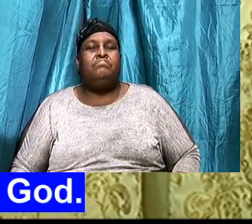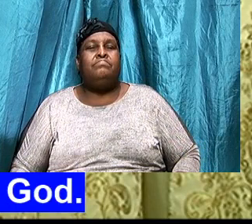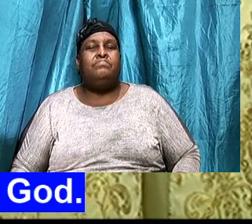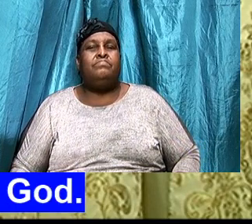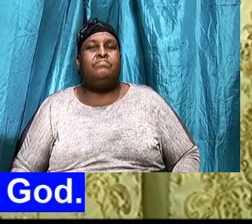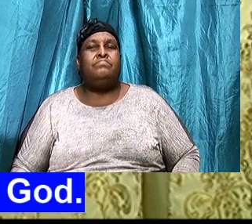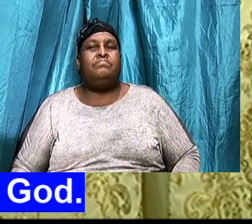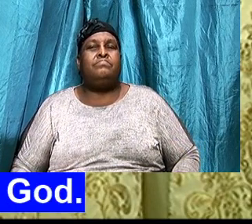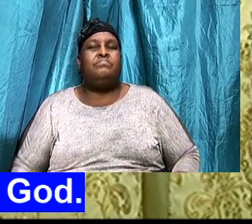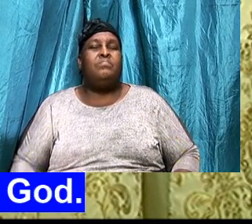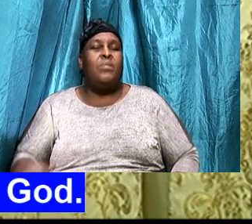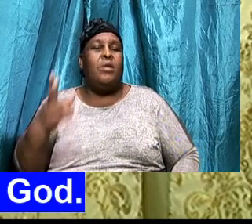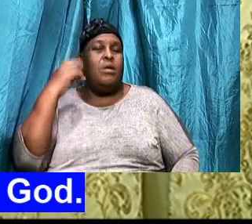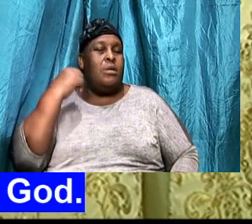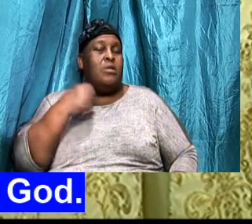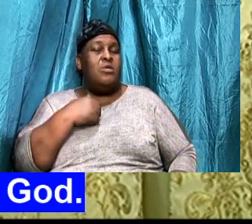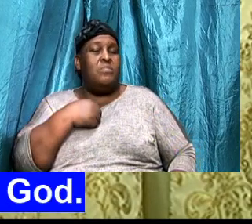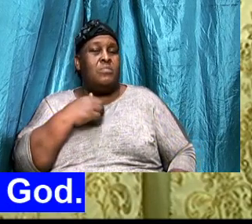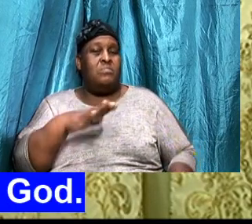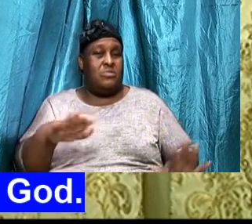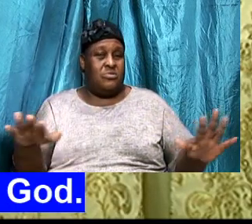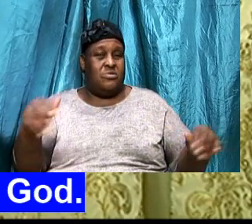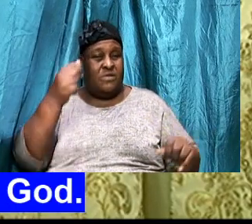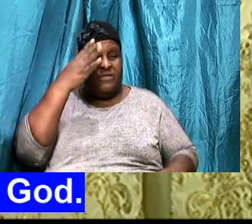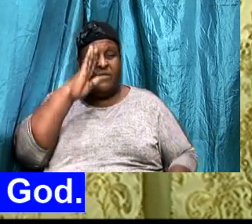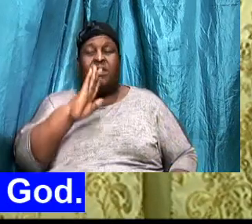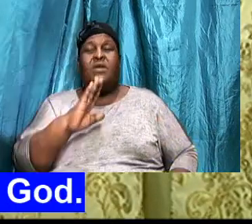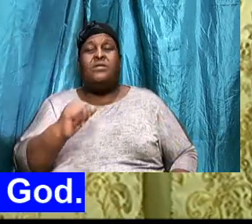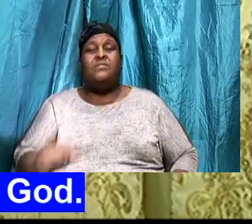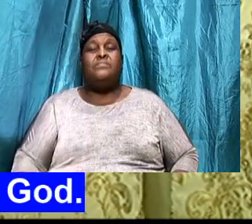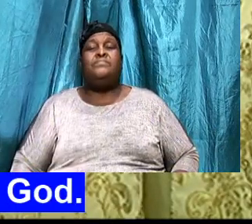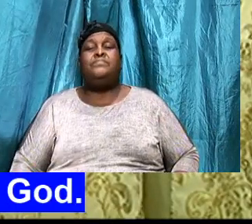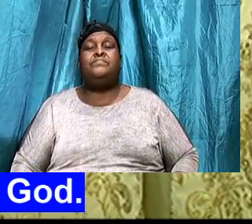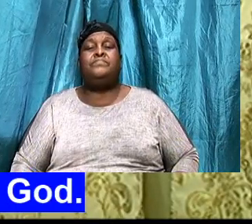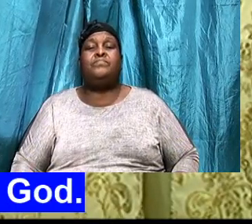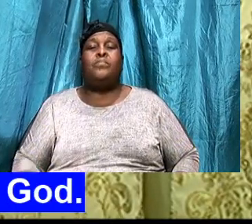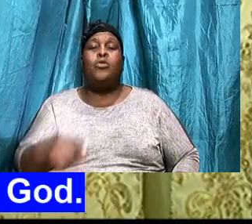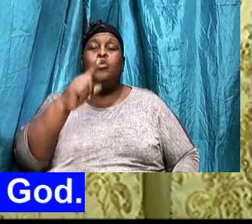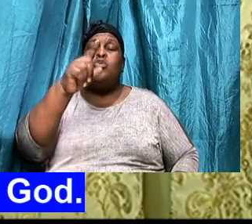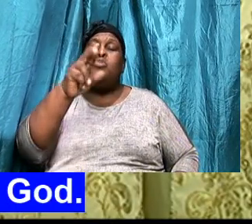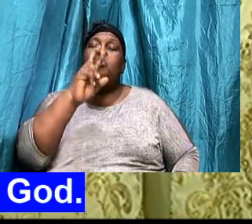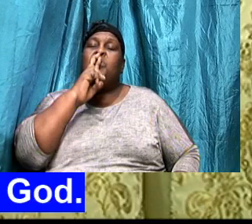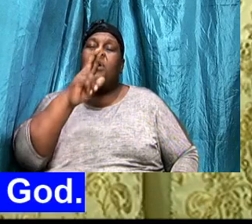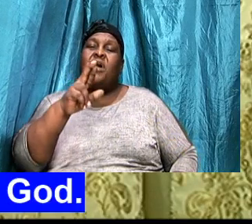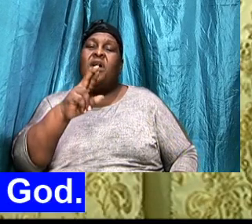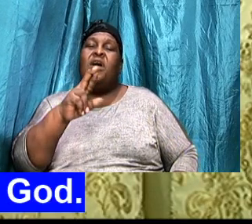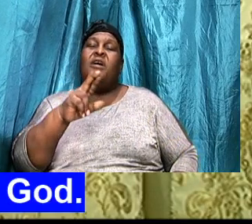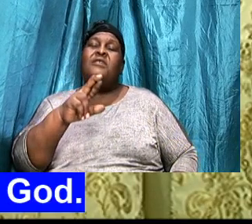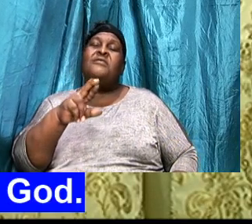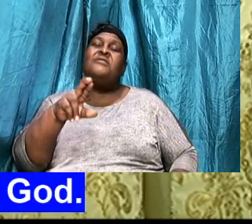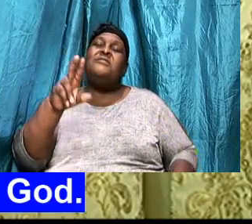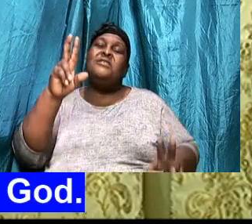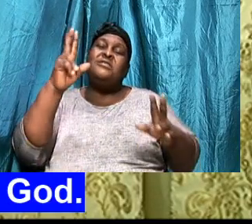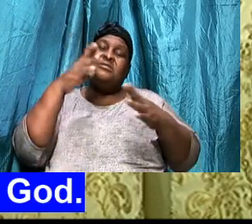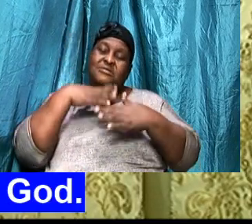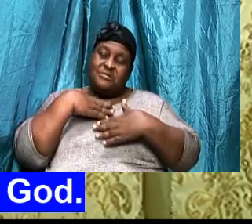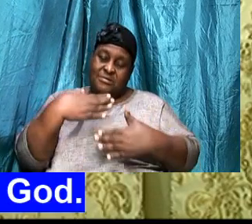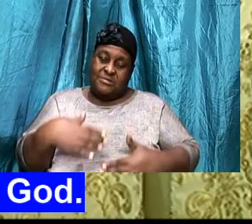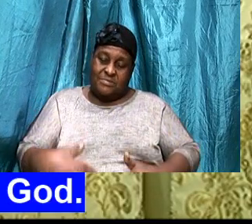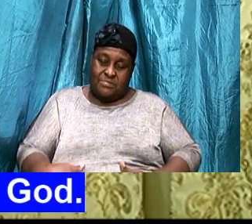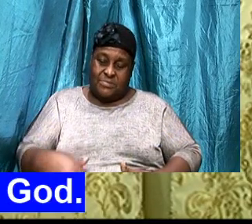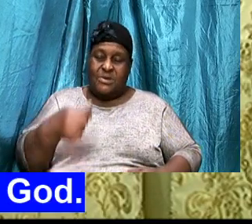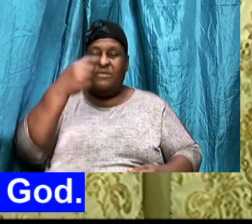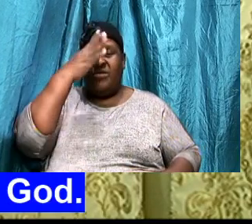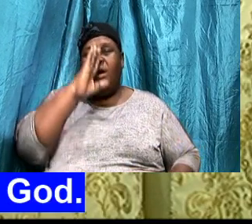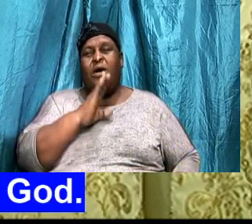Hear me, Child of God, You are, The temple, Of God, Who